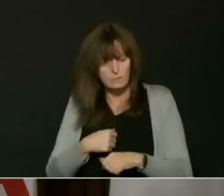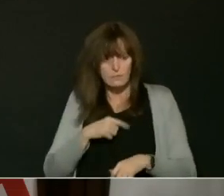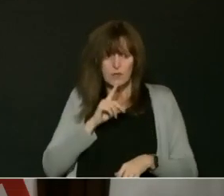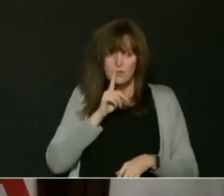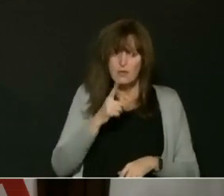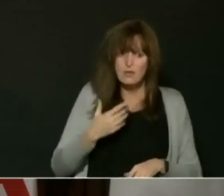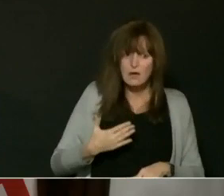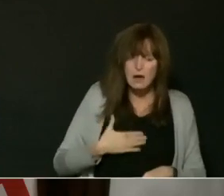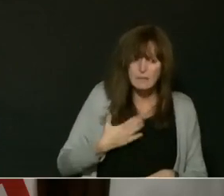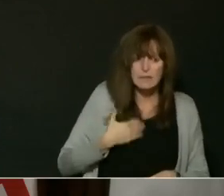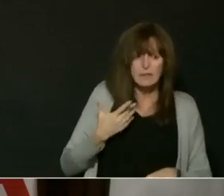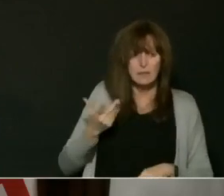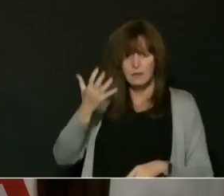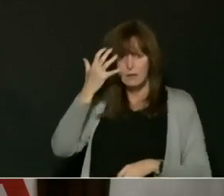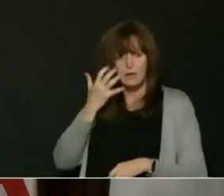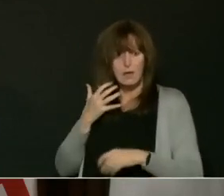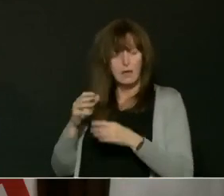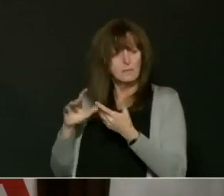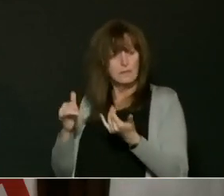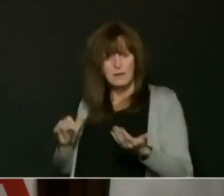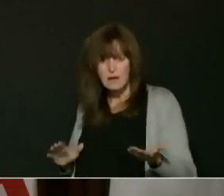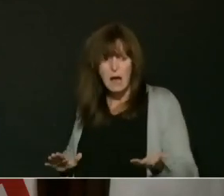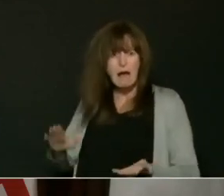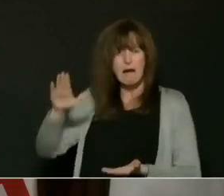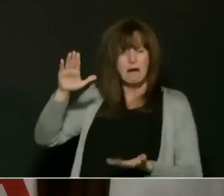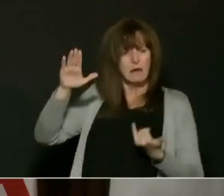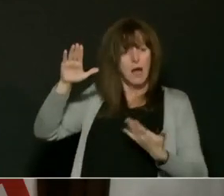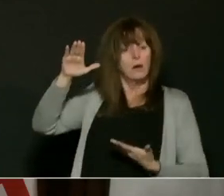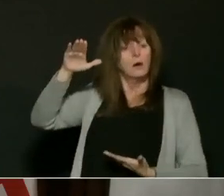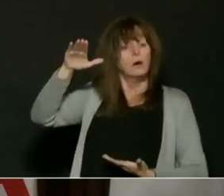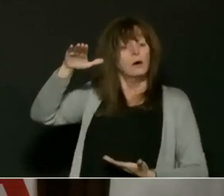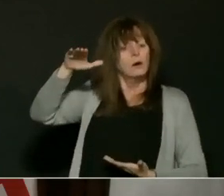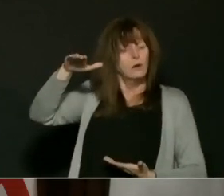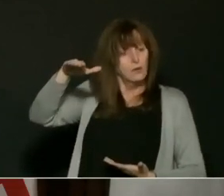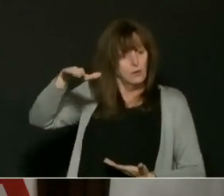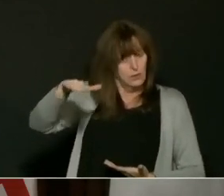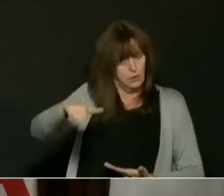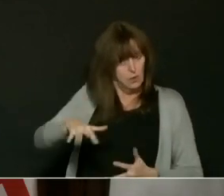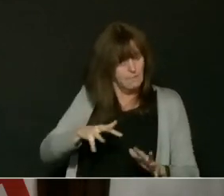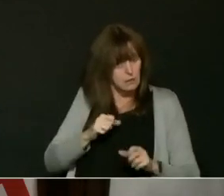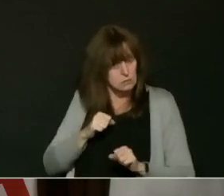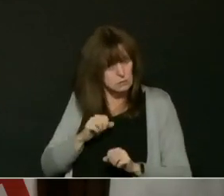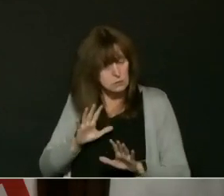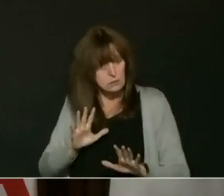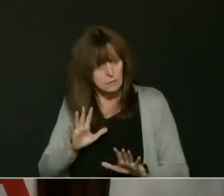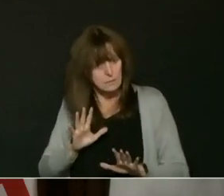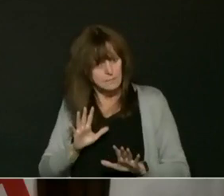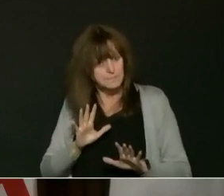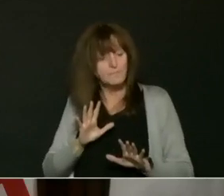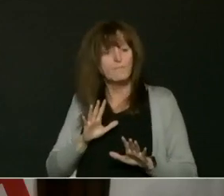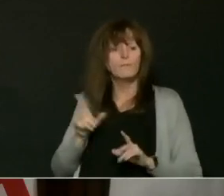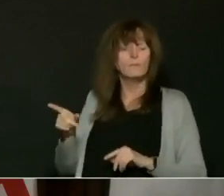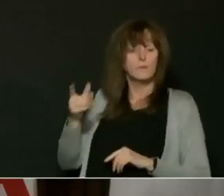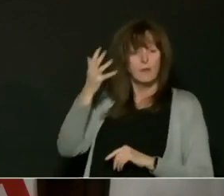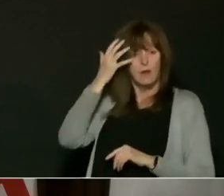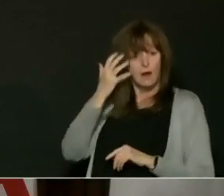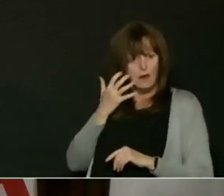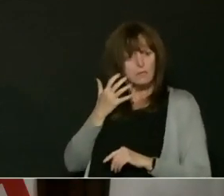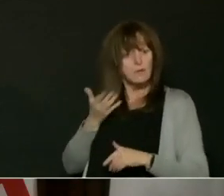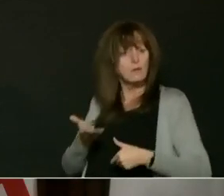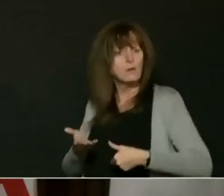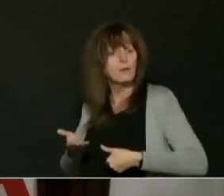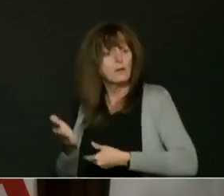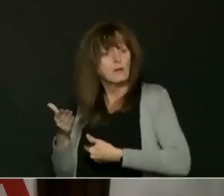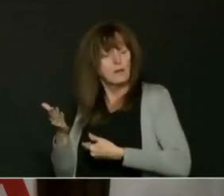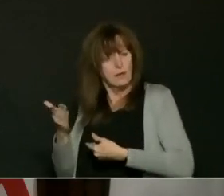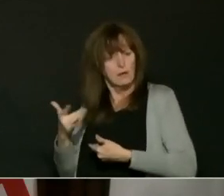rapidly and now they're coming down in a very quick descent. And remembering hospitalization is a later signal. So I do think the risk is